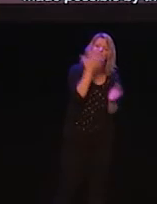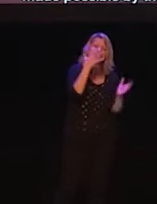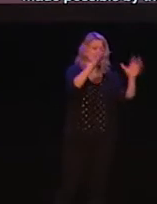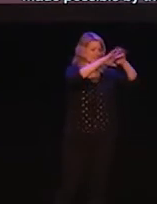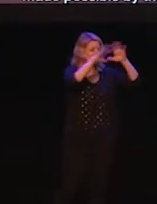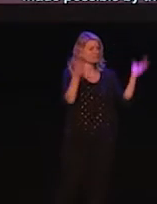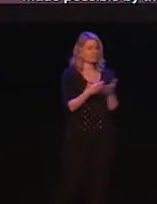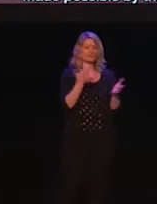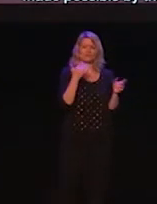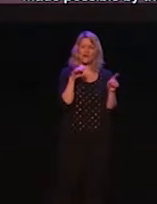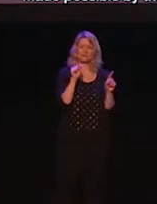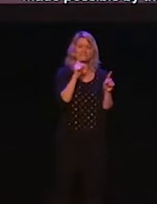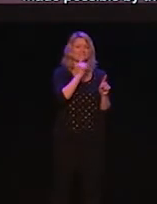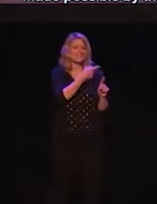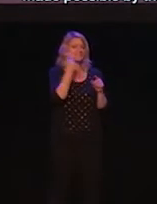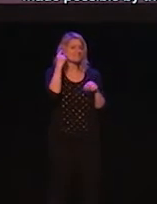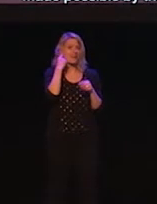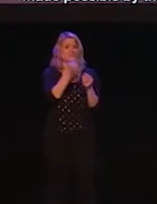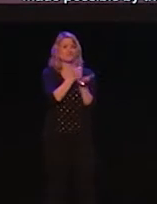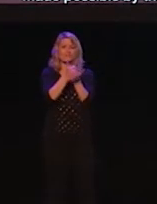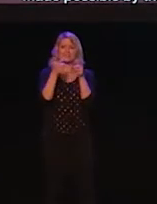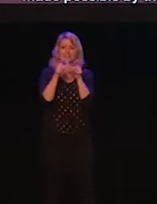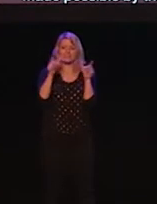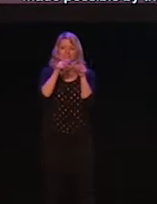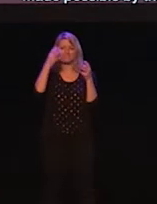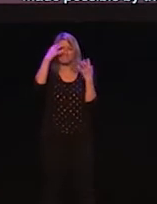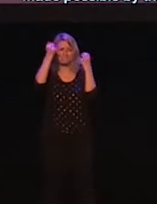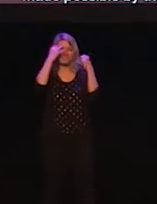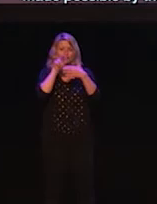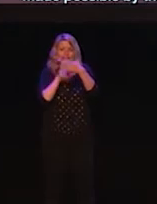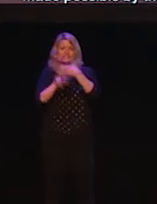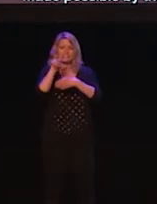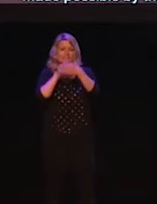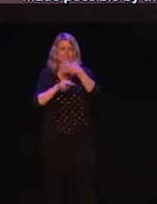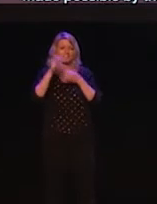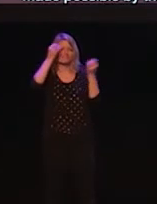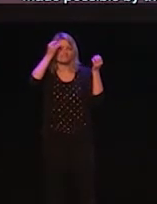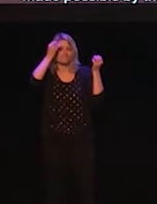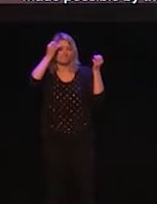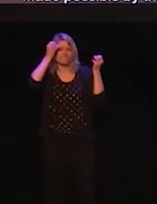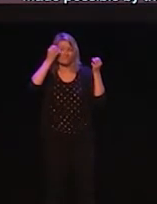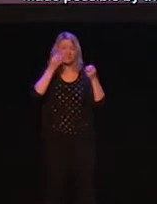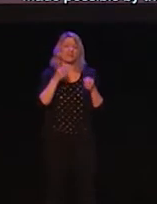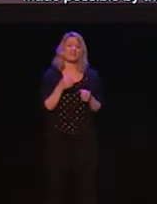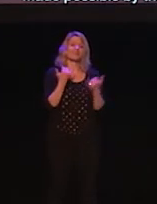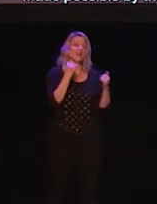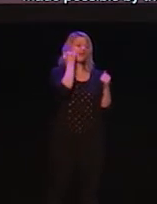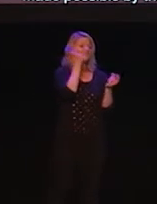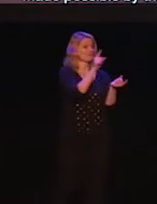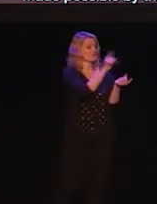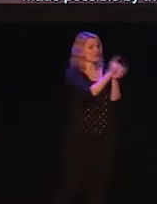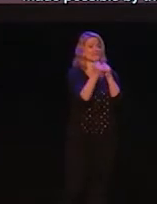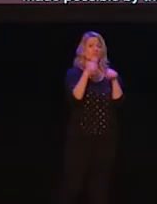important, as you know from your own experience hearing nursery rhymes in English. These are parts of the foundations that help